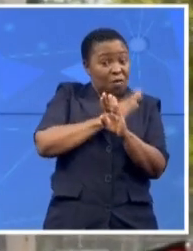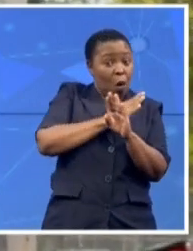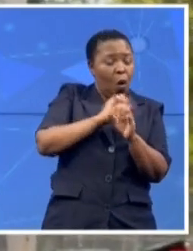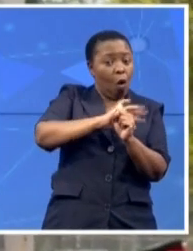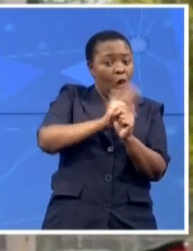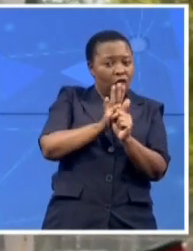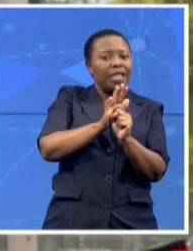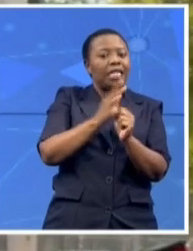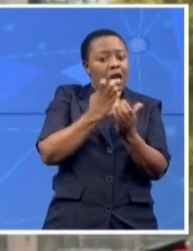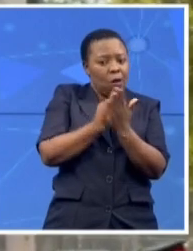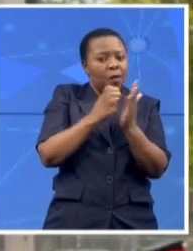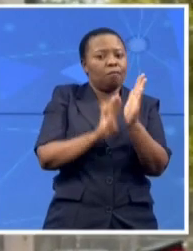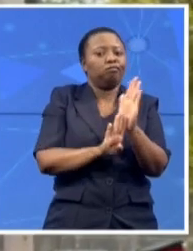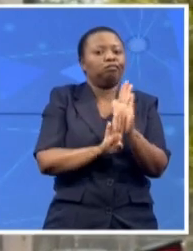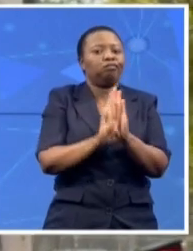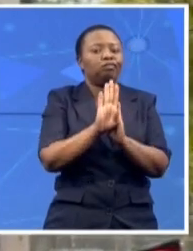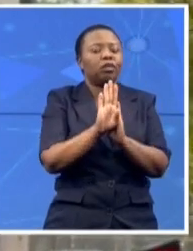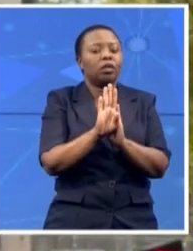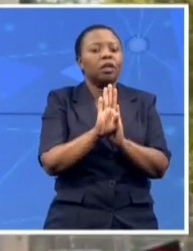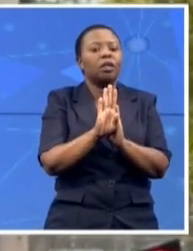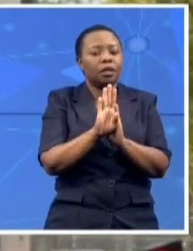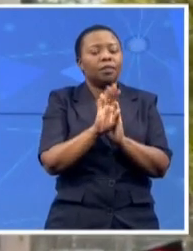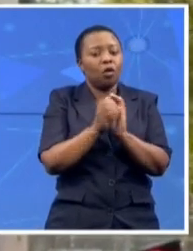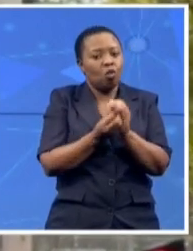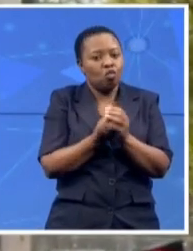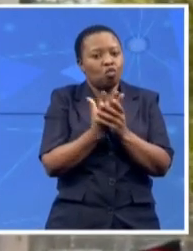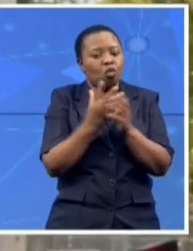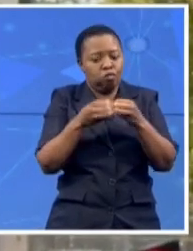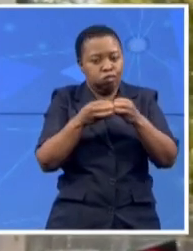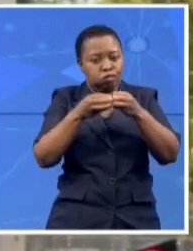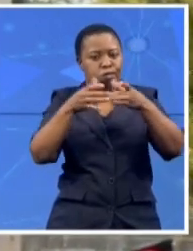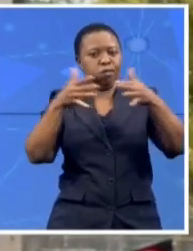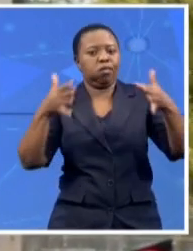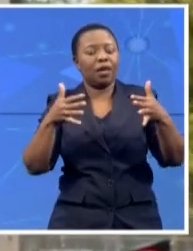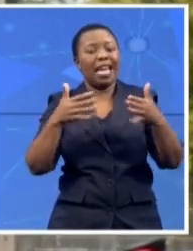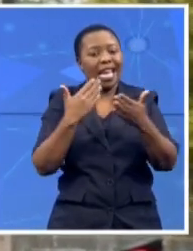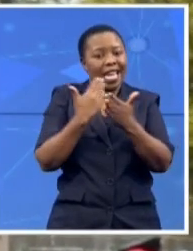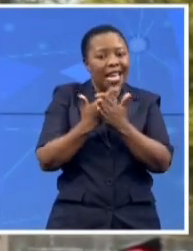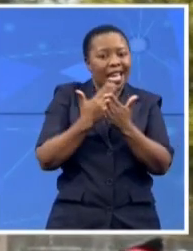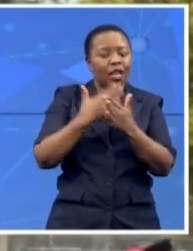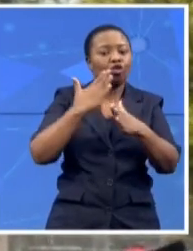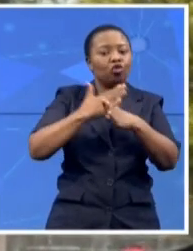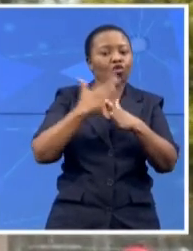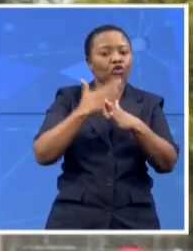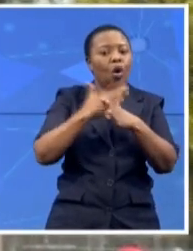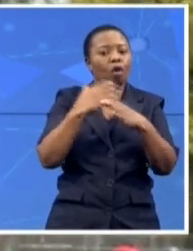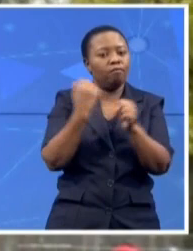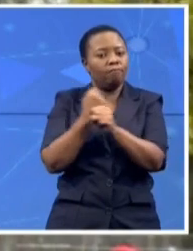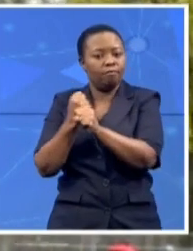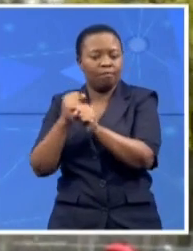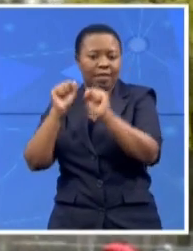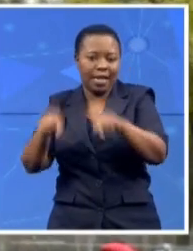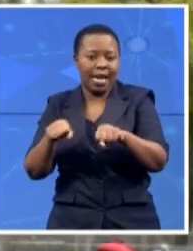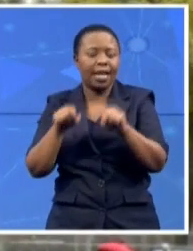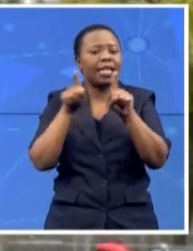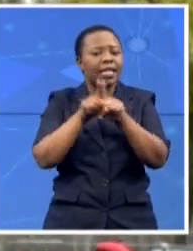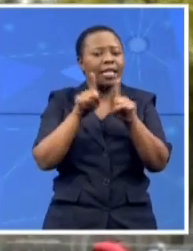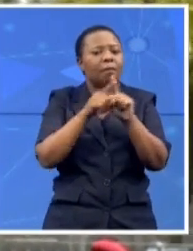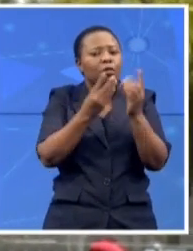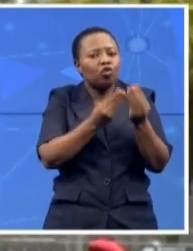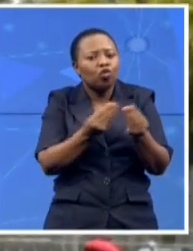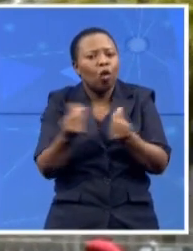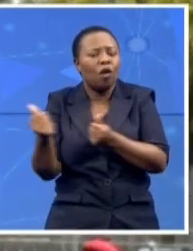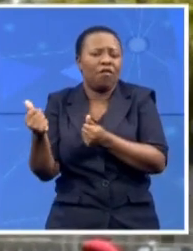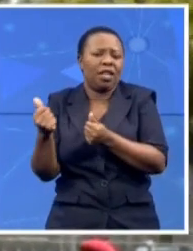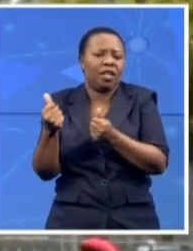that will enable it to create jobs, and also resolving some of the challenges that are happening across the country